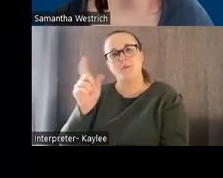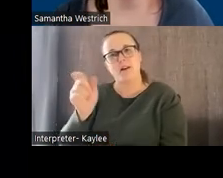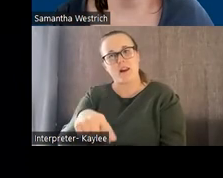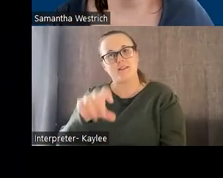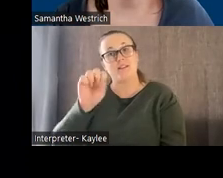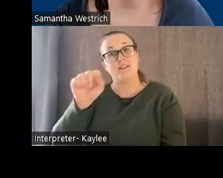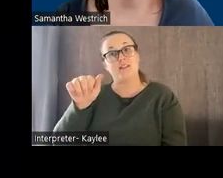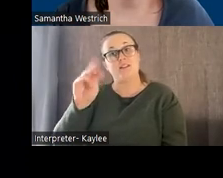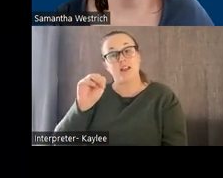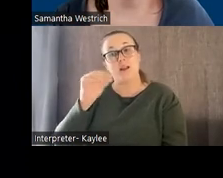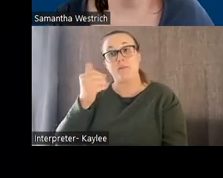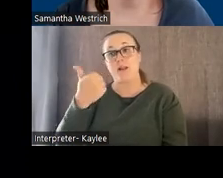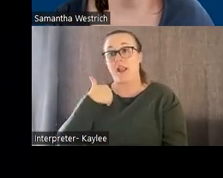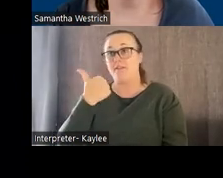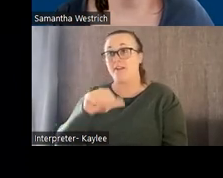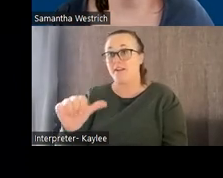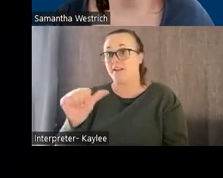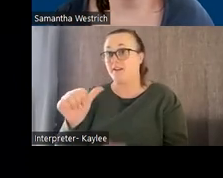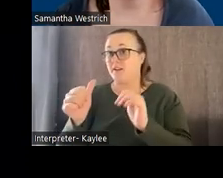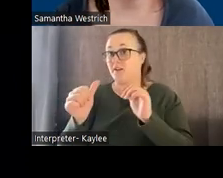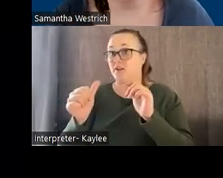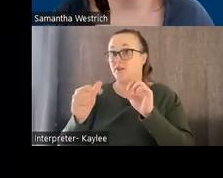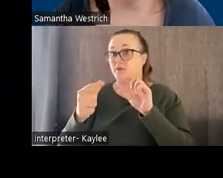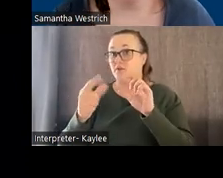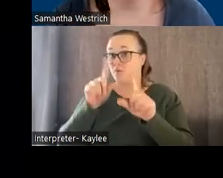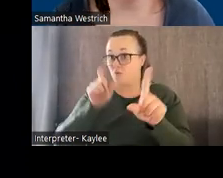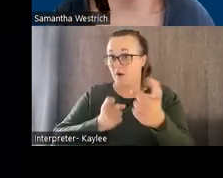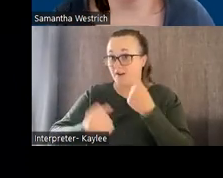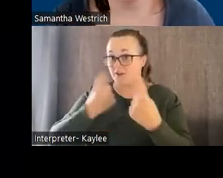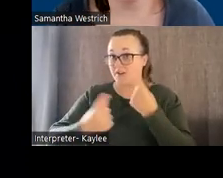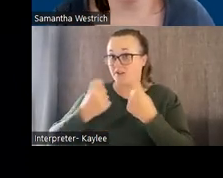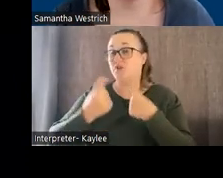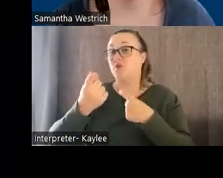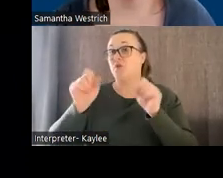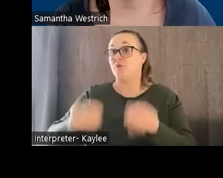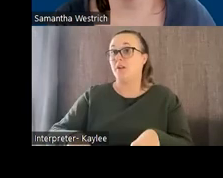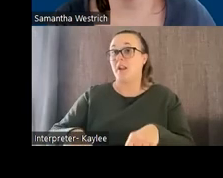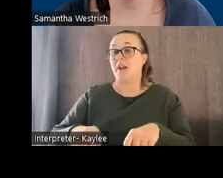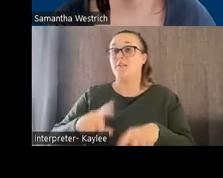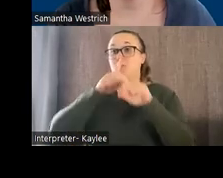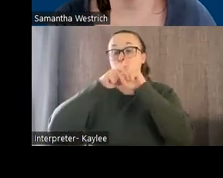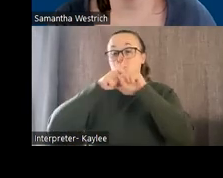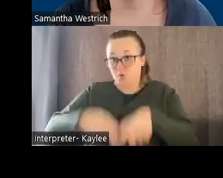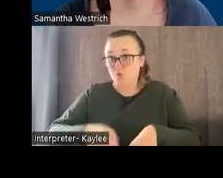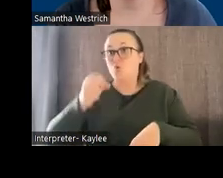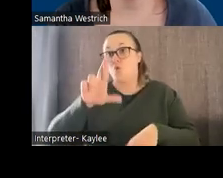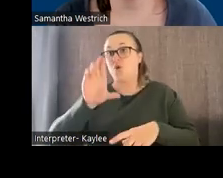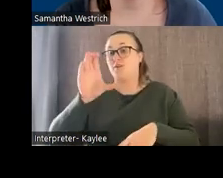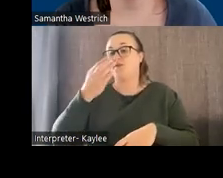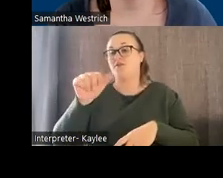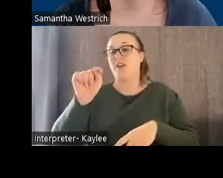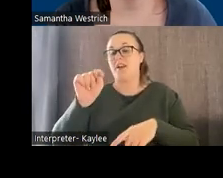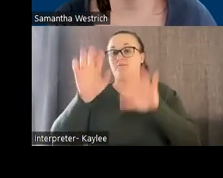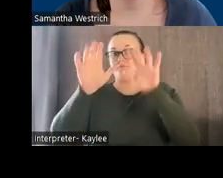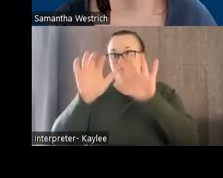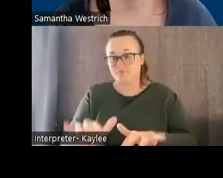questions in the chat, feel free to either unmute yourself and ask them or type them in the zoom chat. In the meantime, I'm going to link